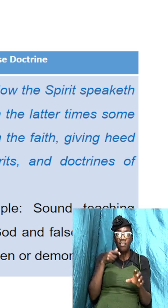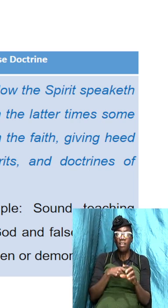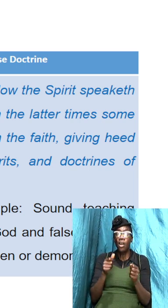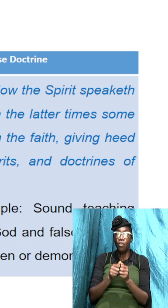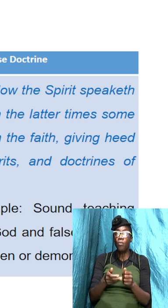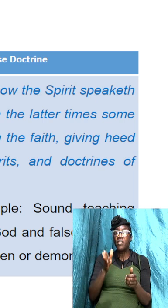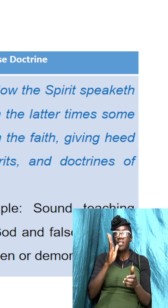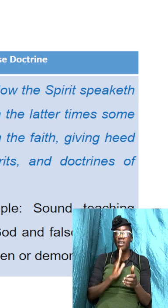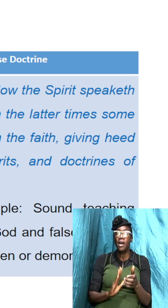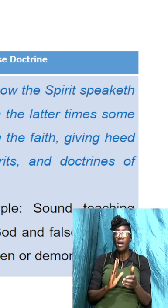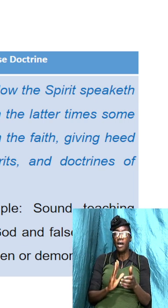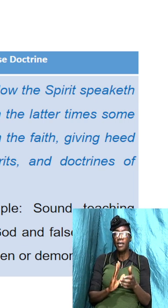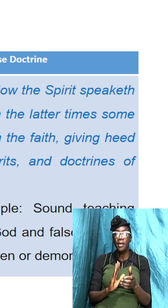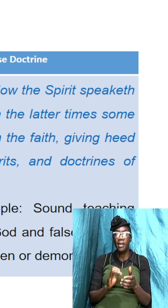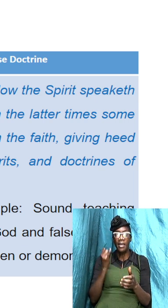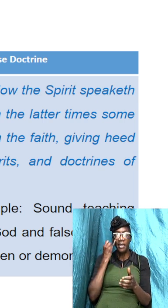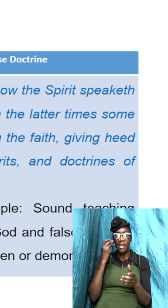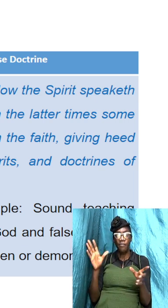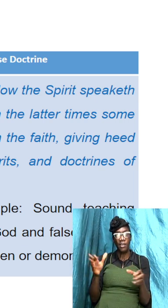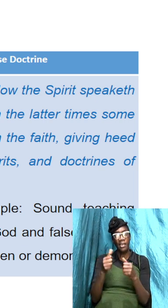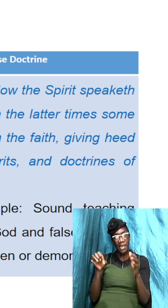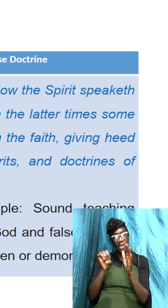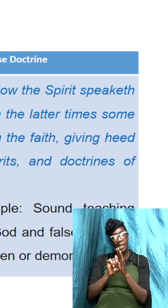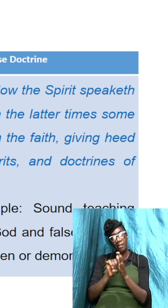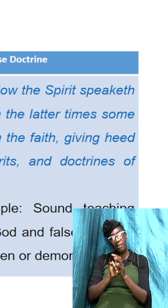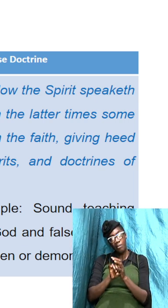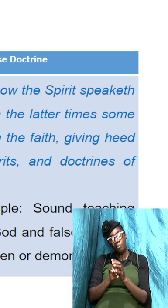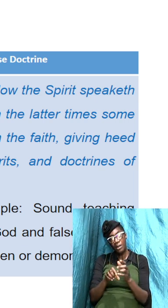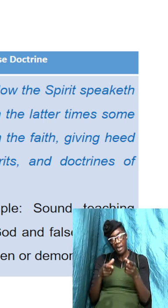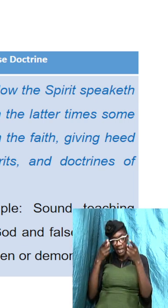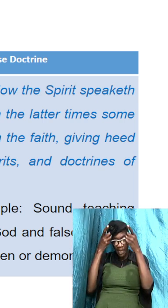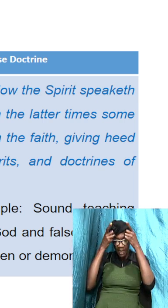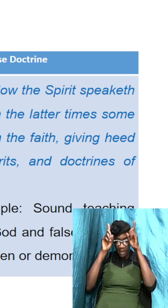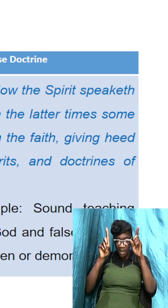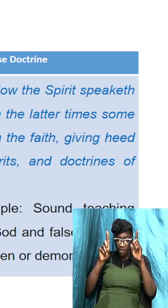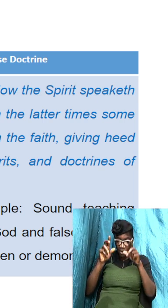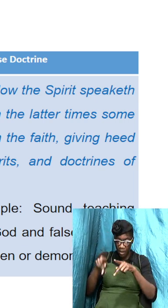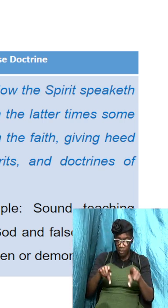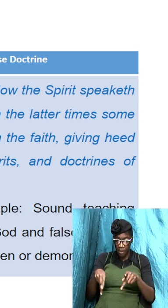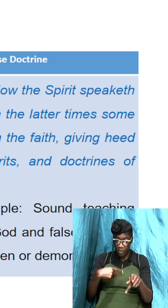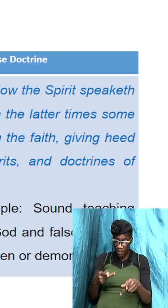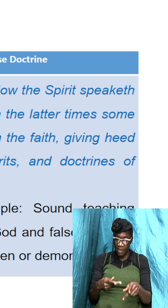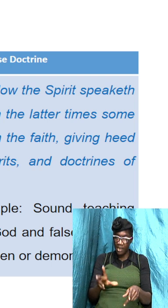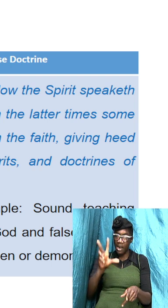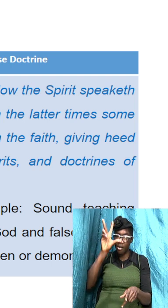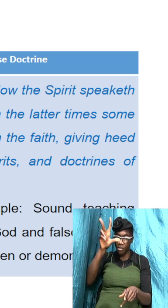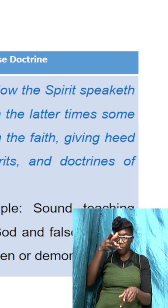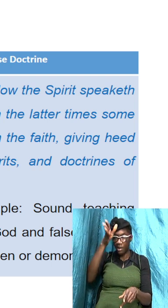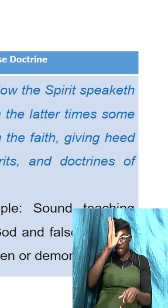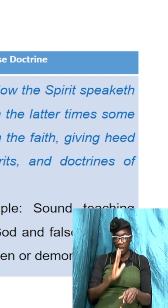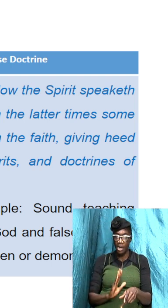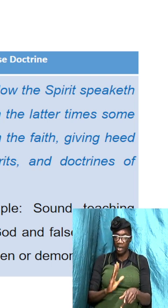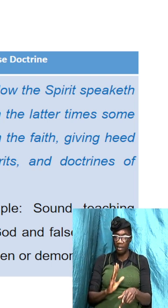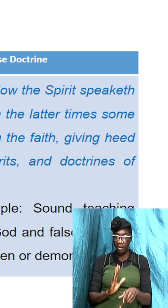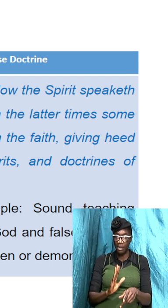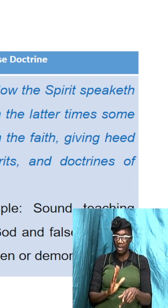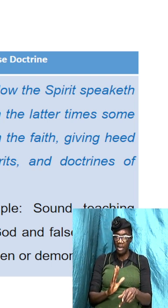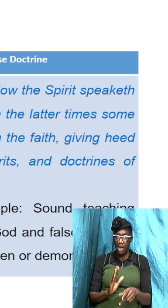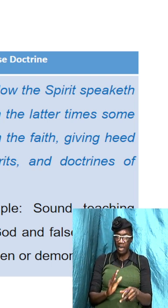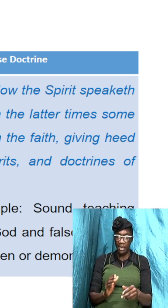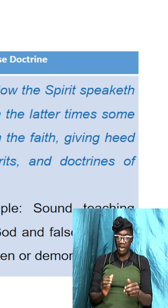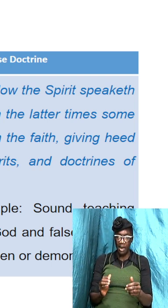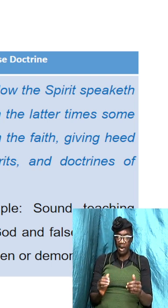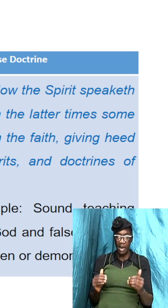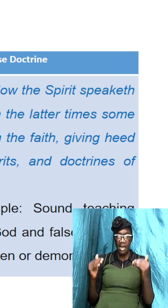so if we take for example like a doctrine like you know people are saying that there are three gods and they are co-equal and co